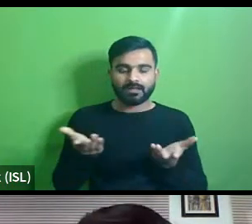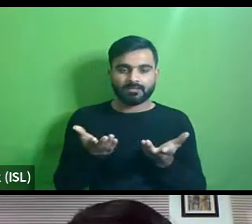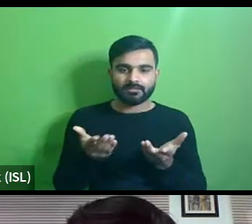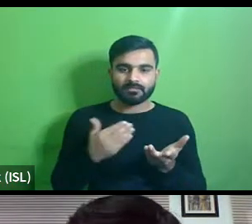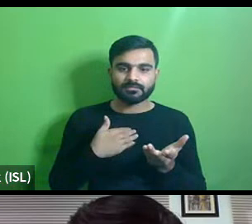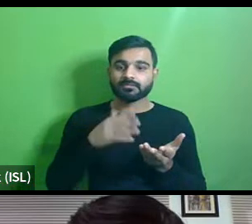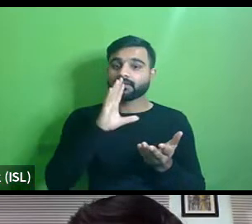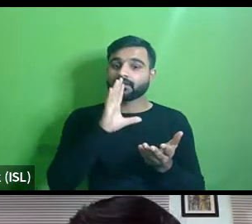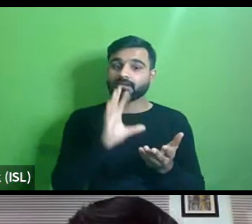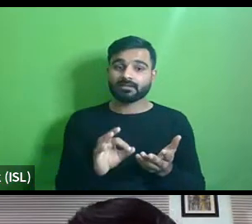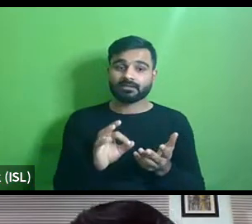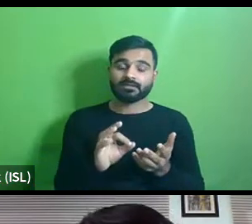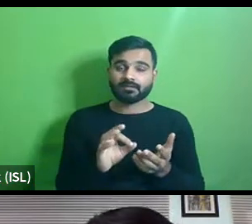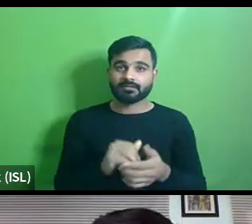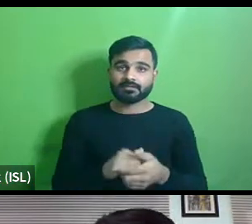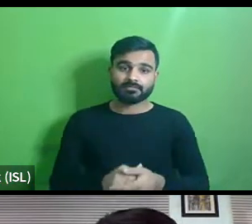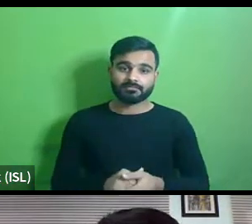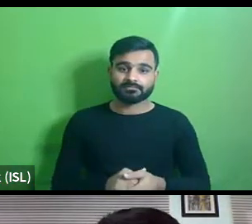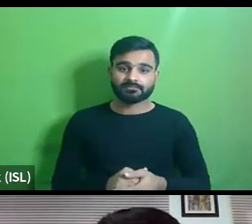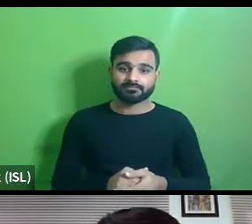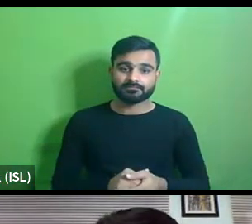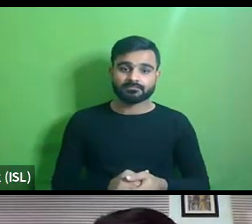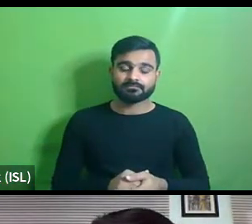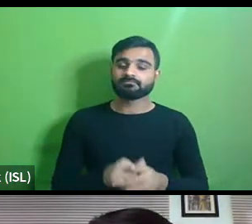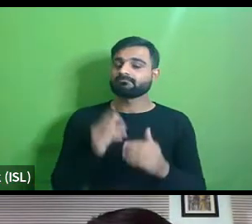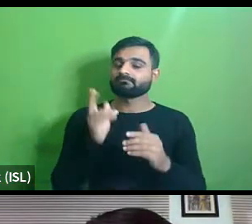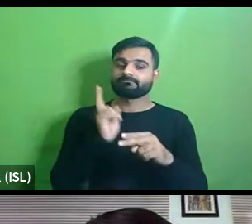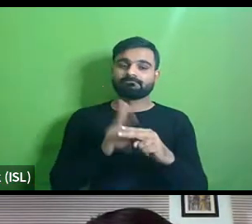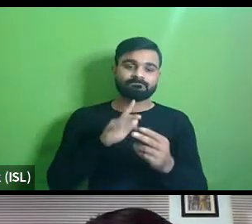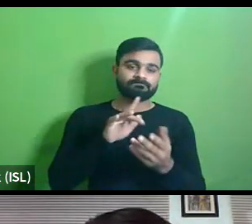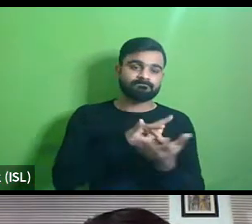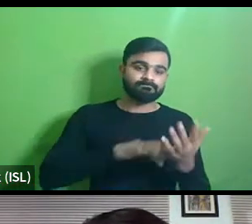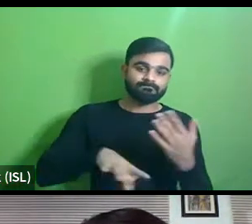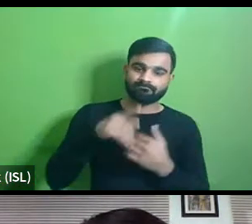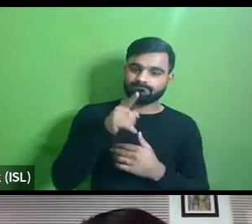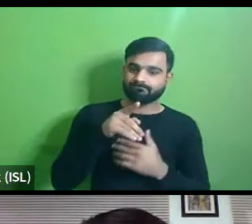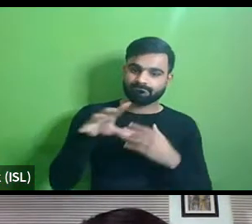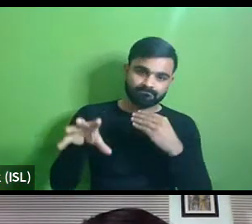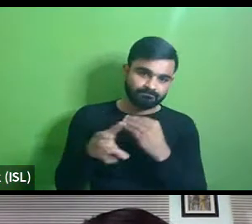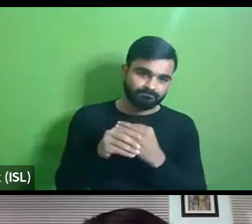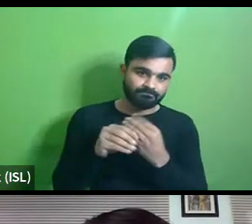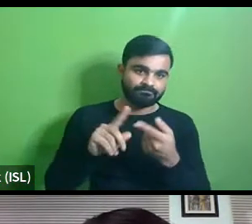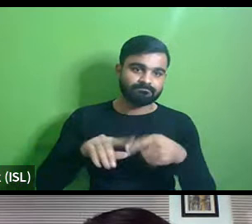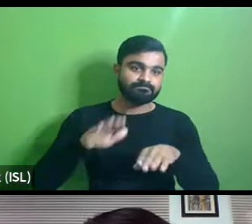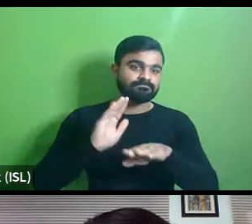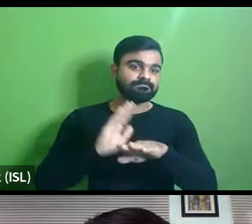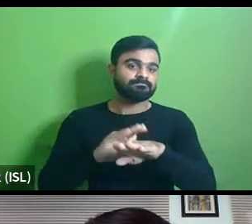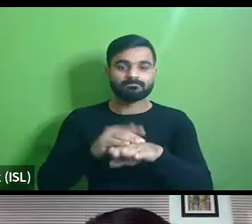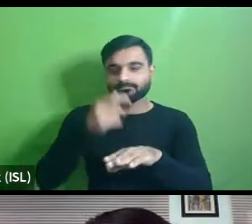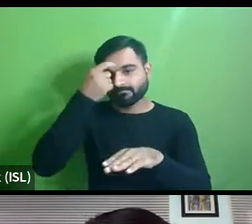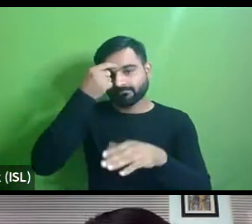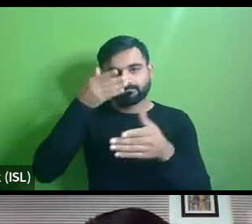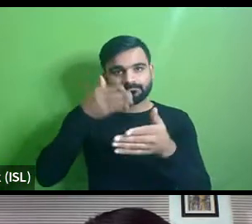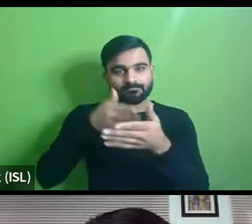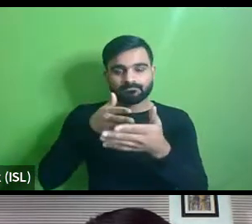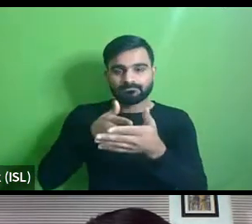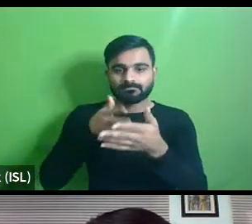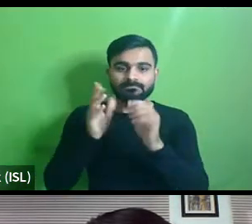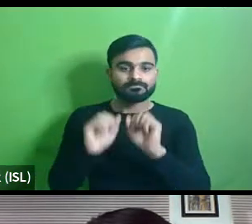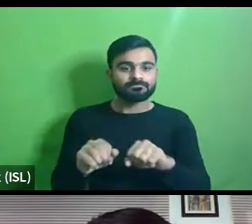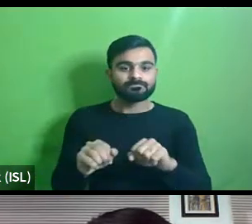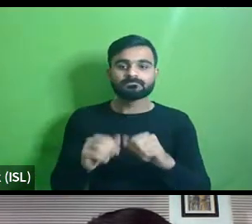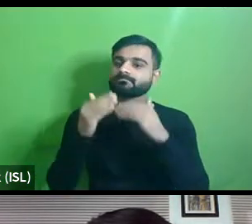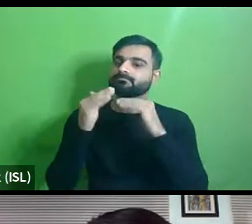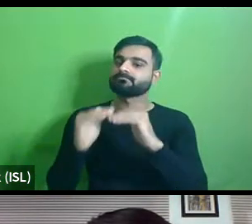would really uh like to state that uh to a very great extent this is a problem also of uh uh